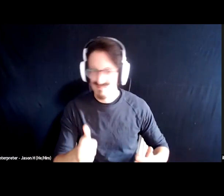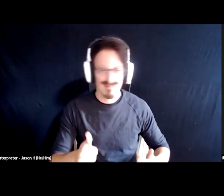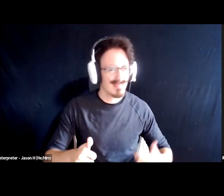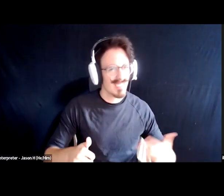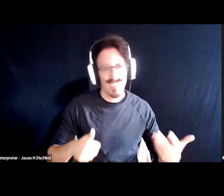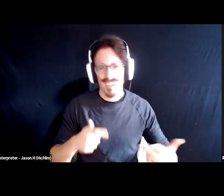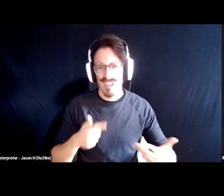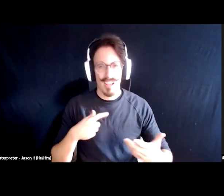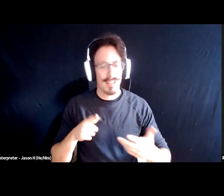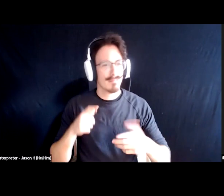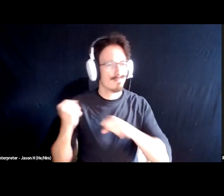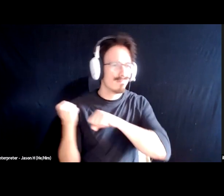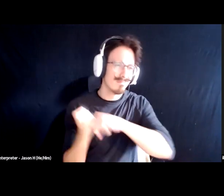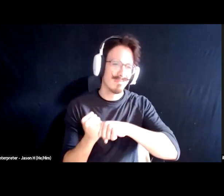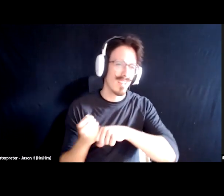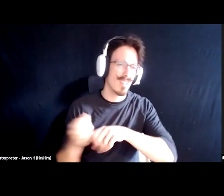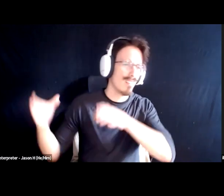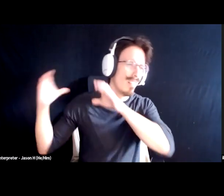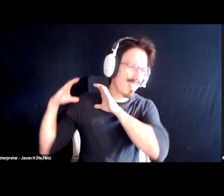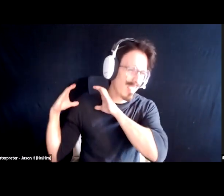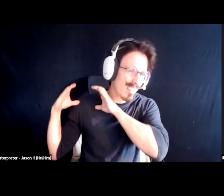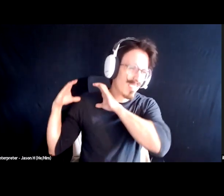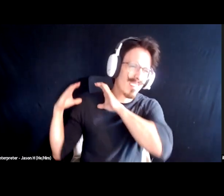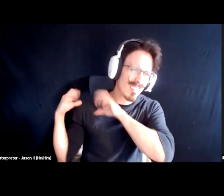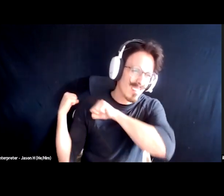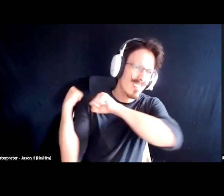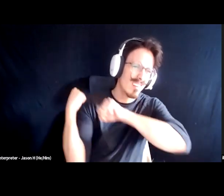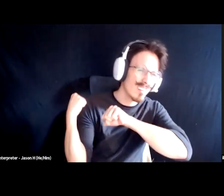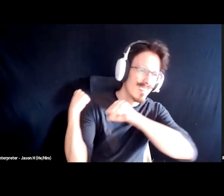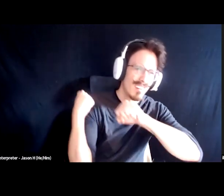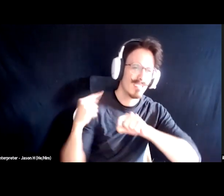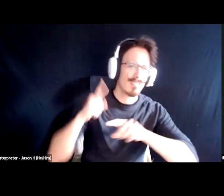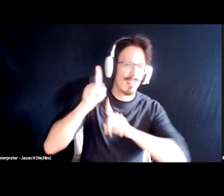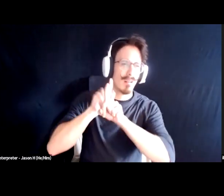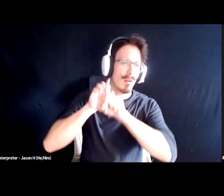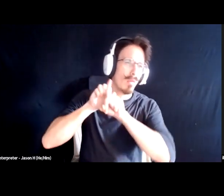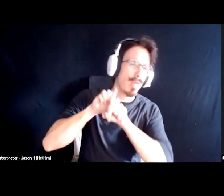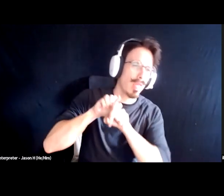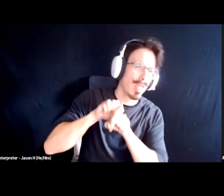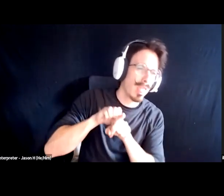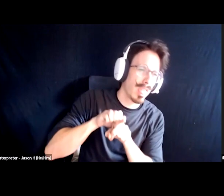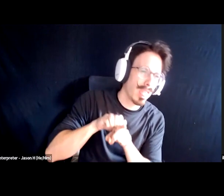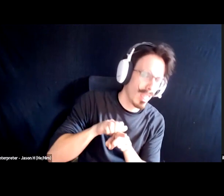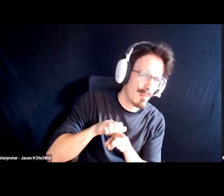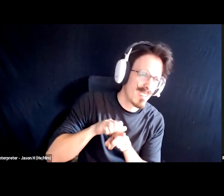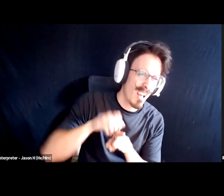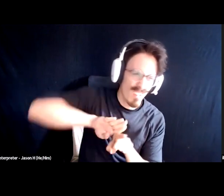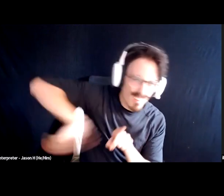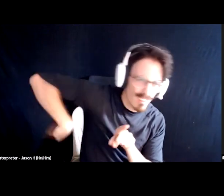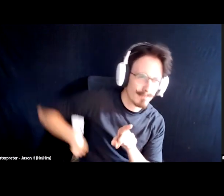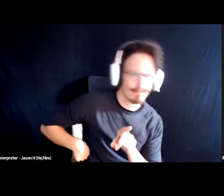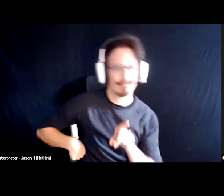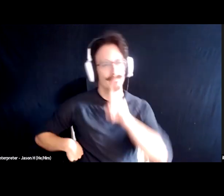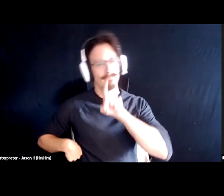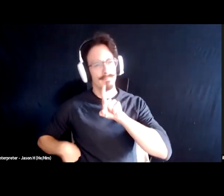dragging that weight around. Y'all sure did pour me down. But I'm gonna stand up man to play